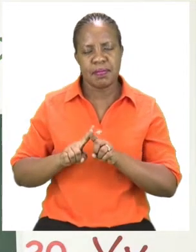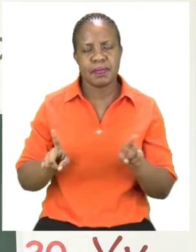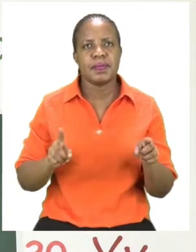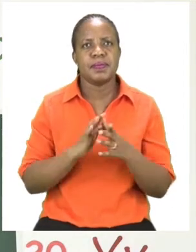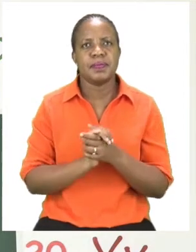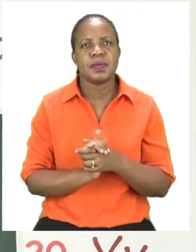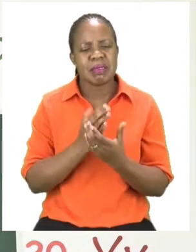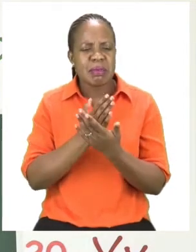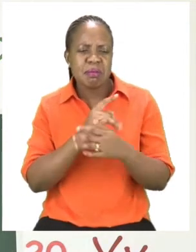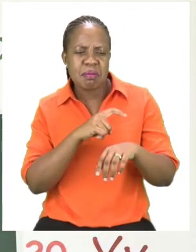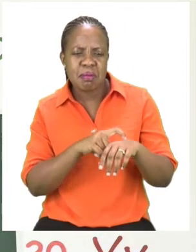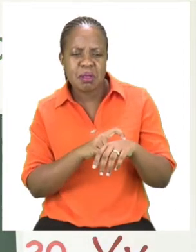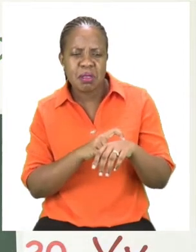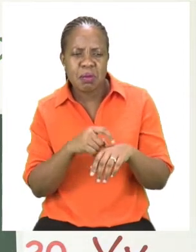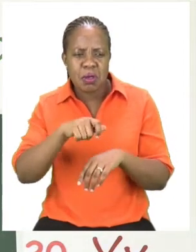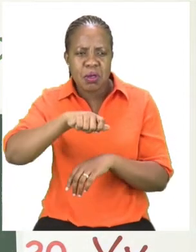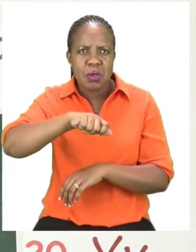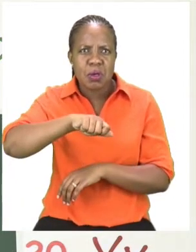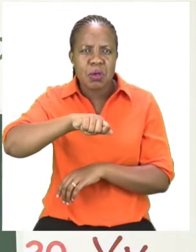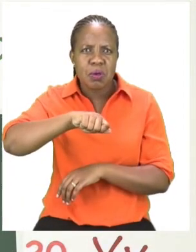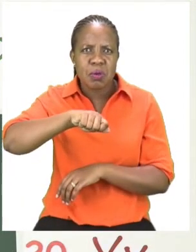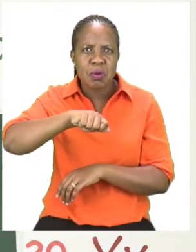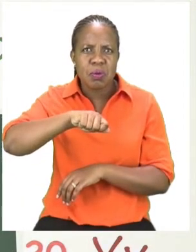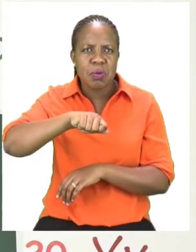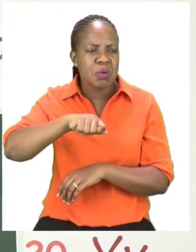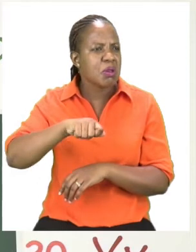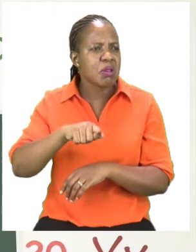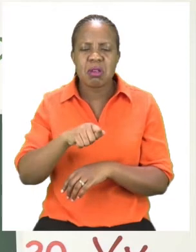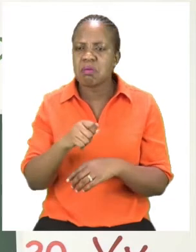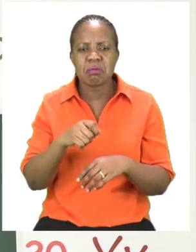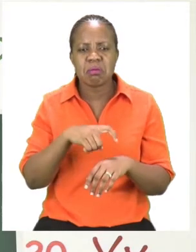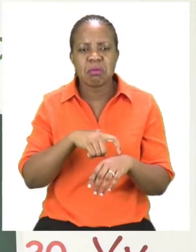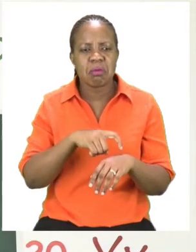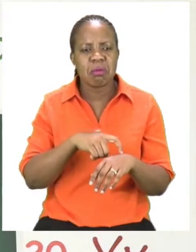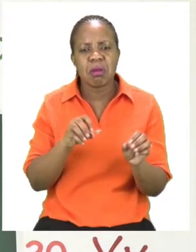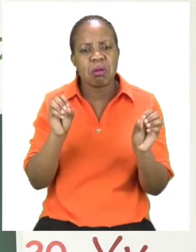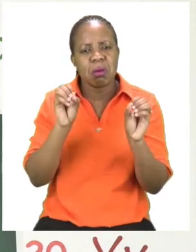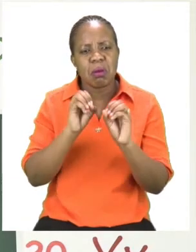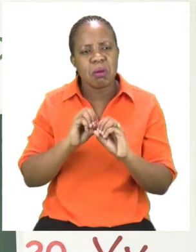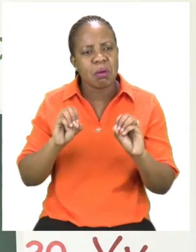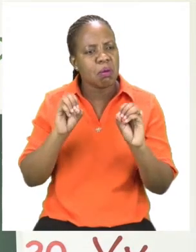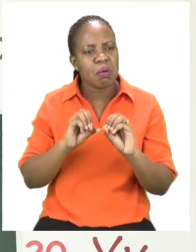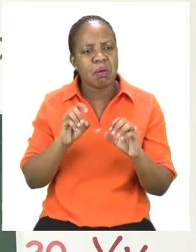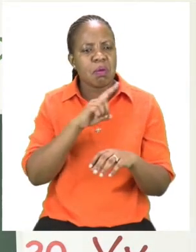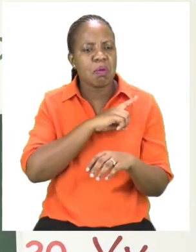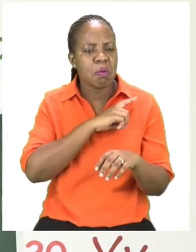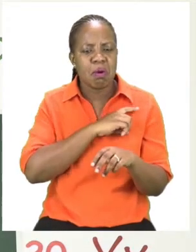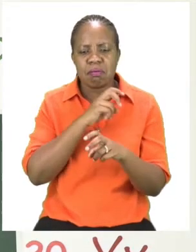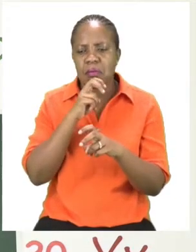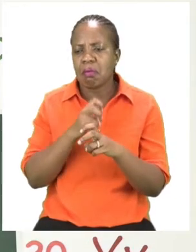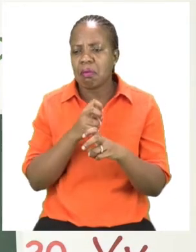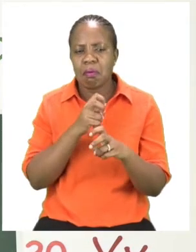tomatoes are out of season, meaning they're very difficult to find because very few farmers are